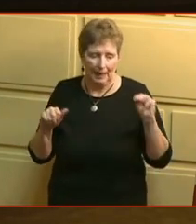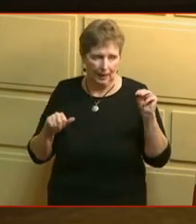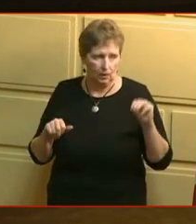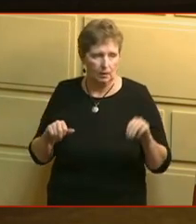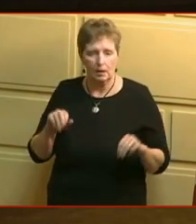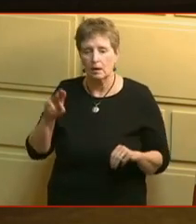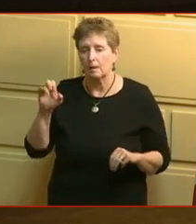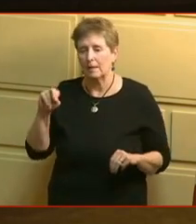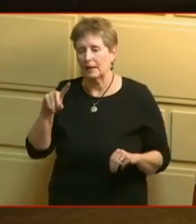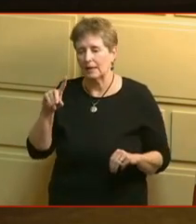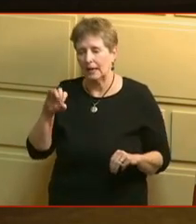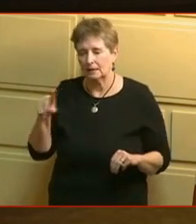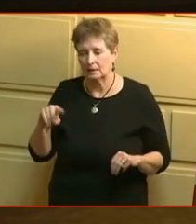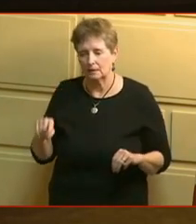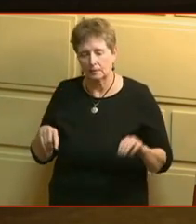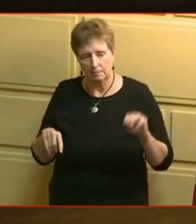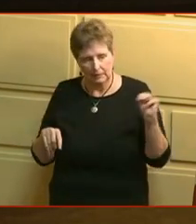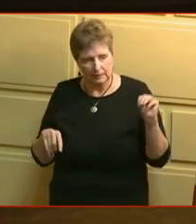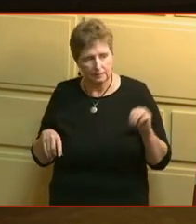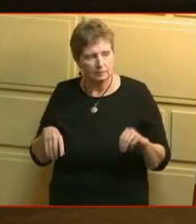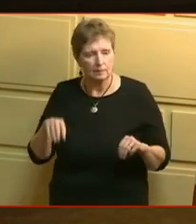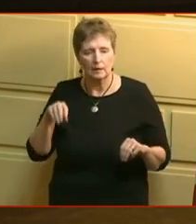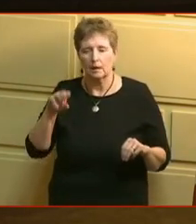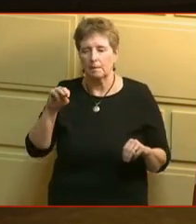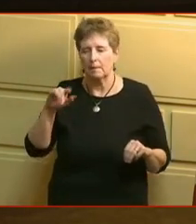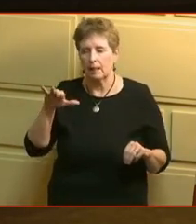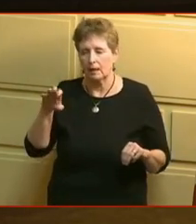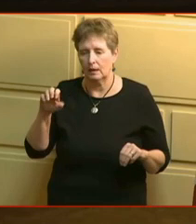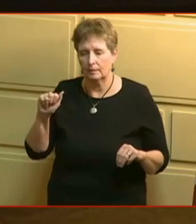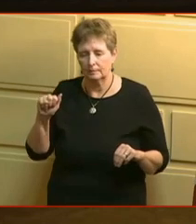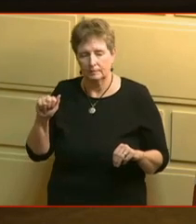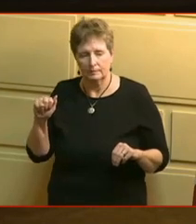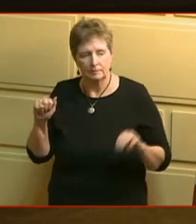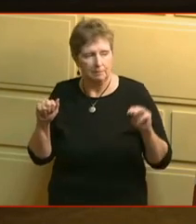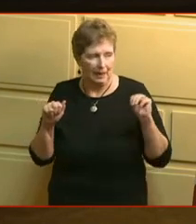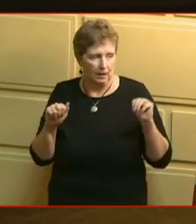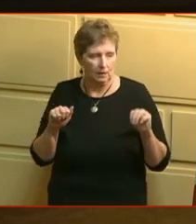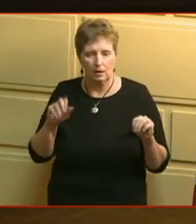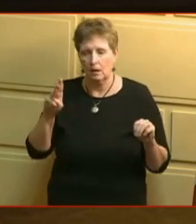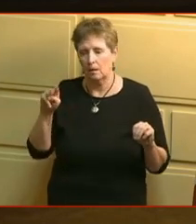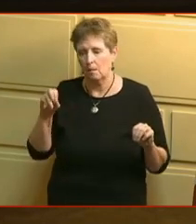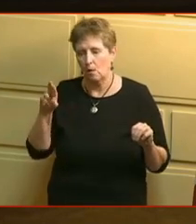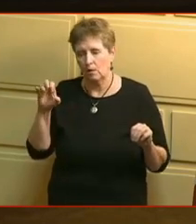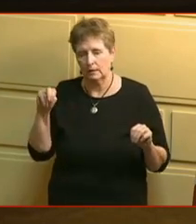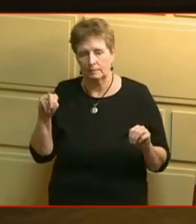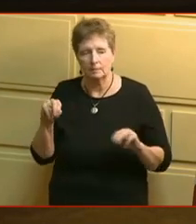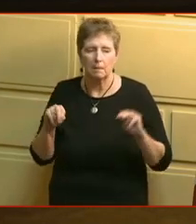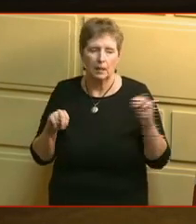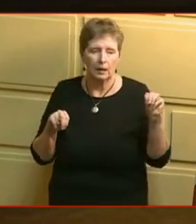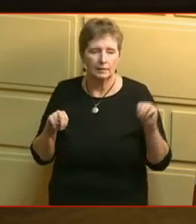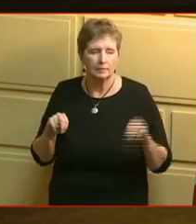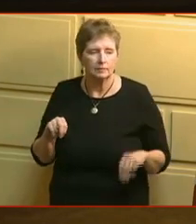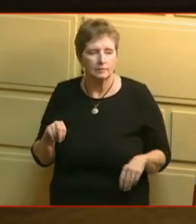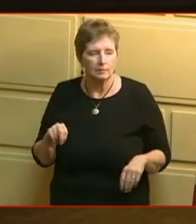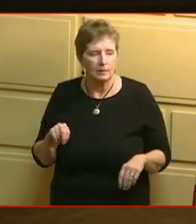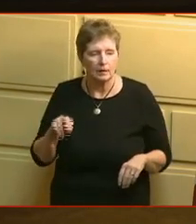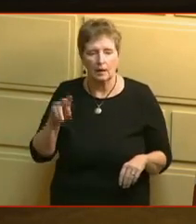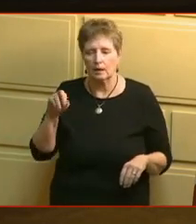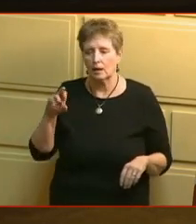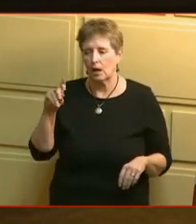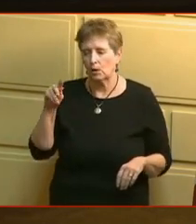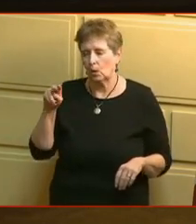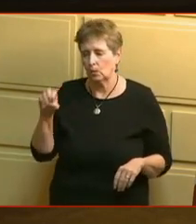Mendez, representative Malay, representative Morin, representative Nardone